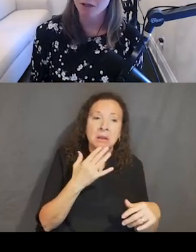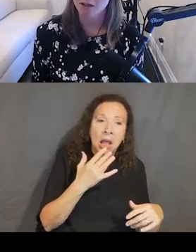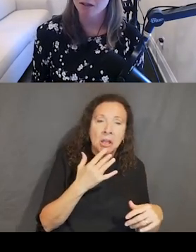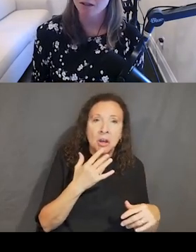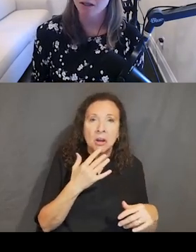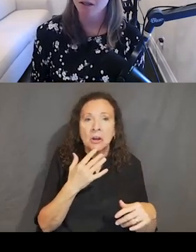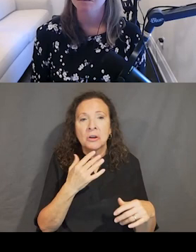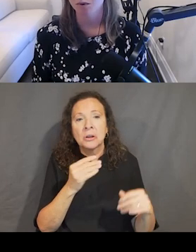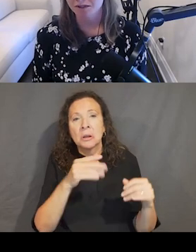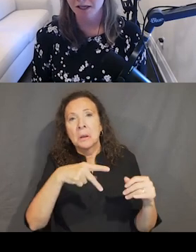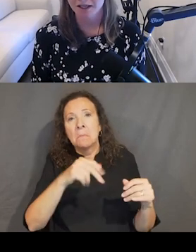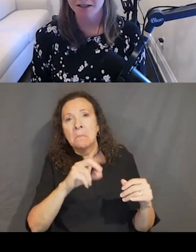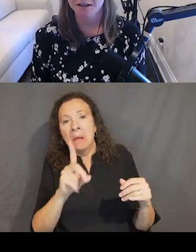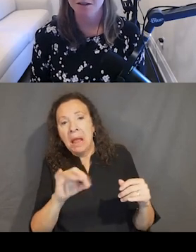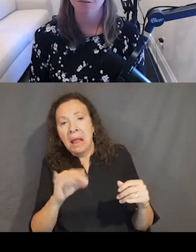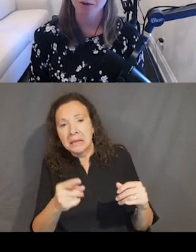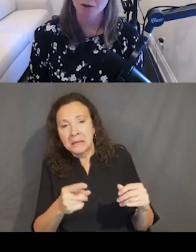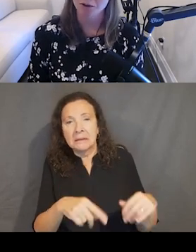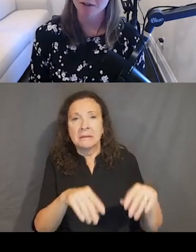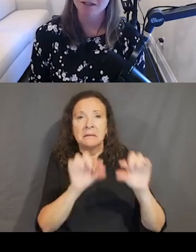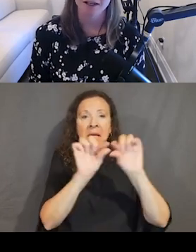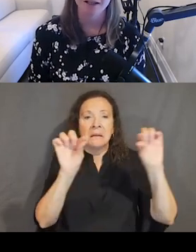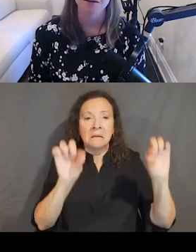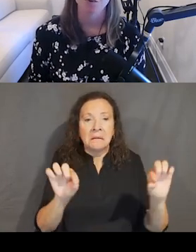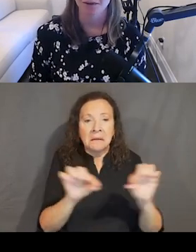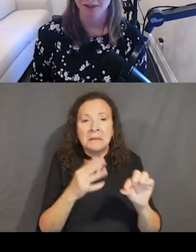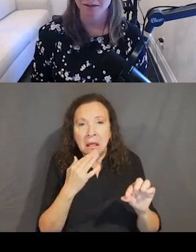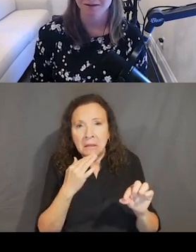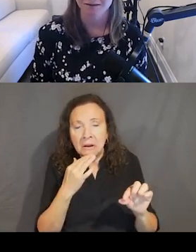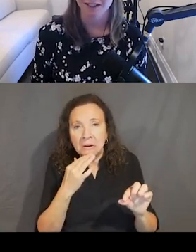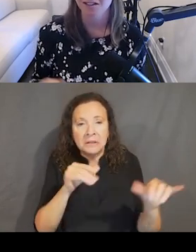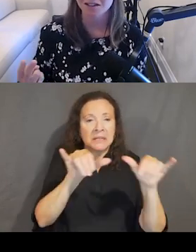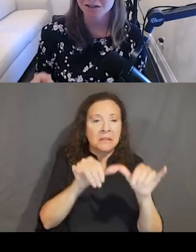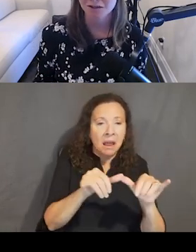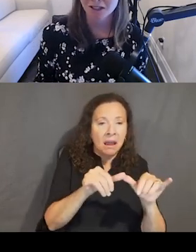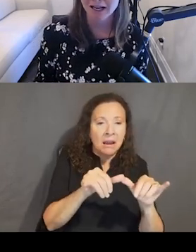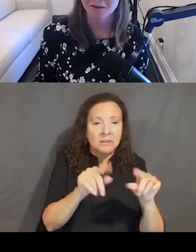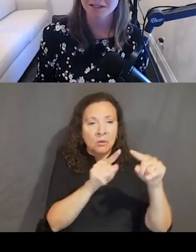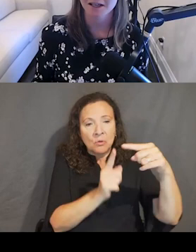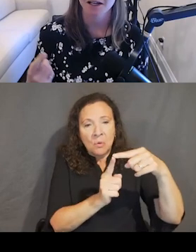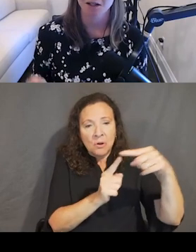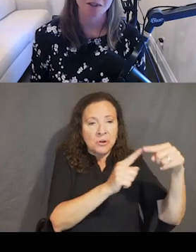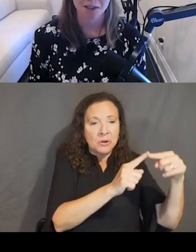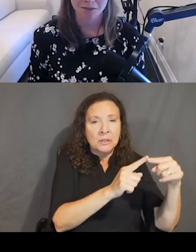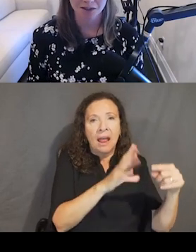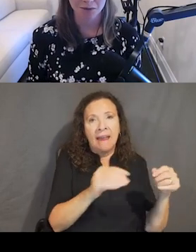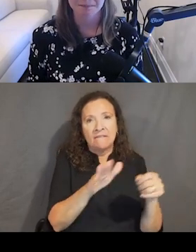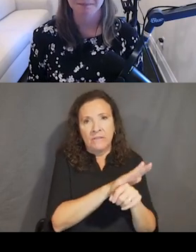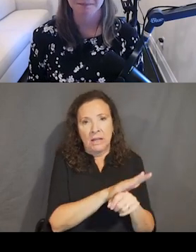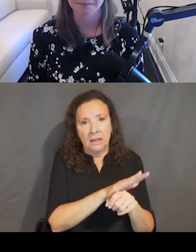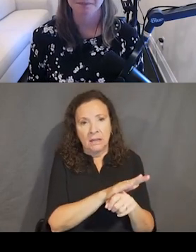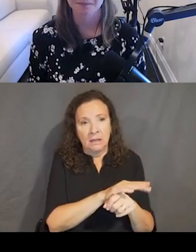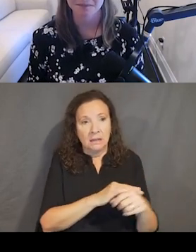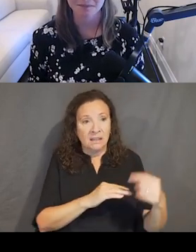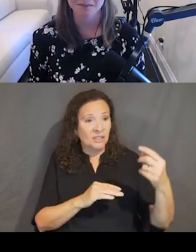There's border color, border size, border corners, and border fill. That's just on our two little atoms and our one little molecule.